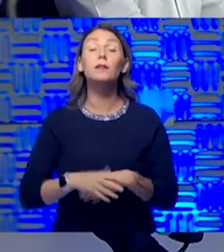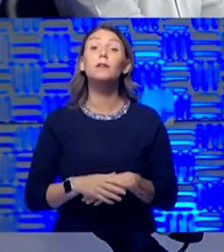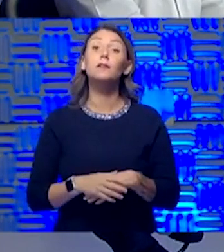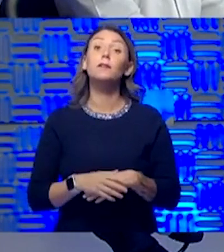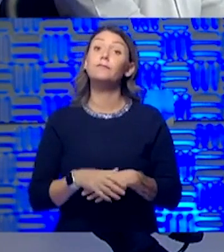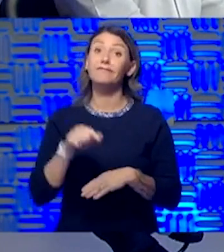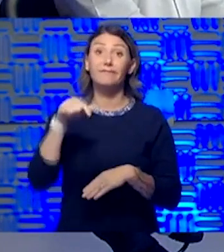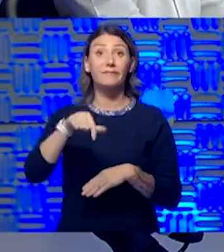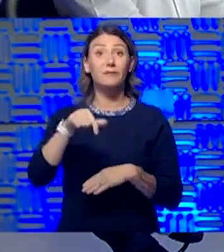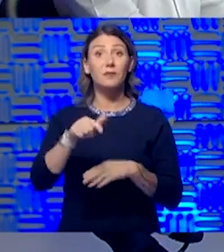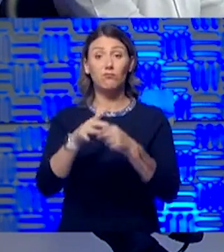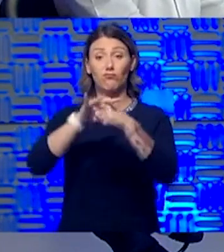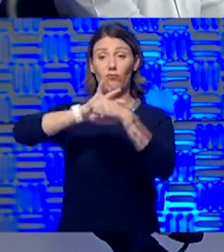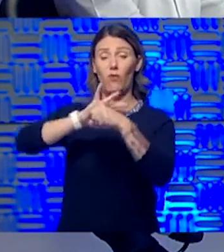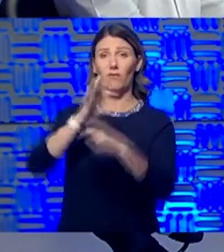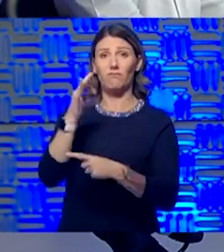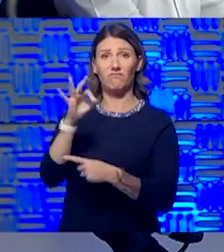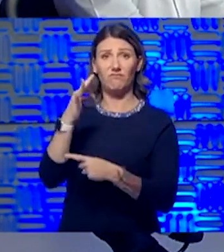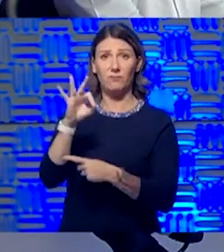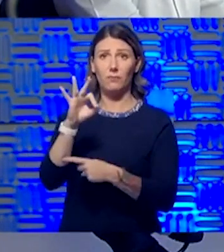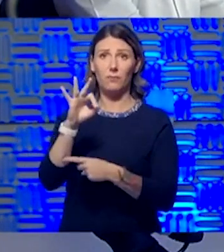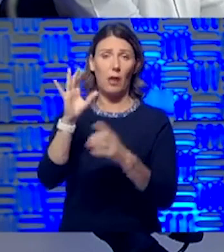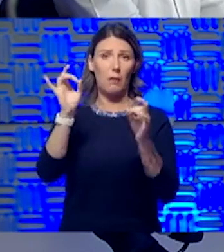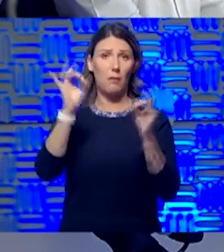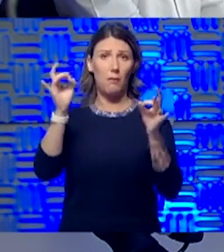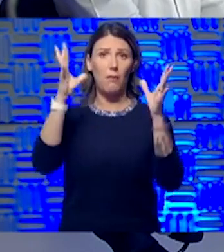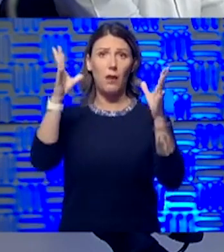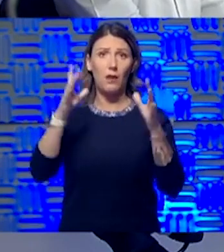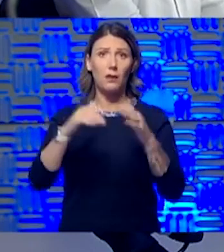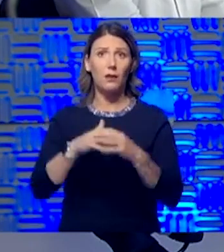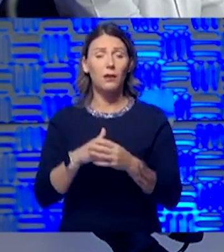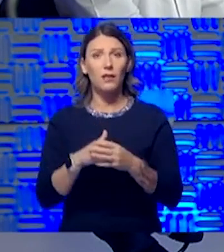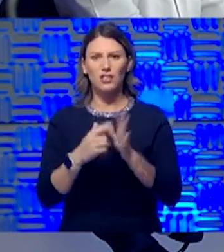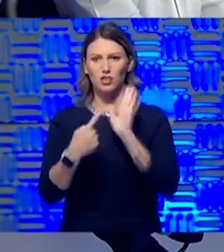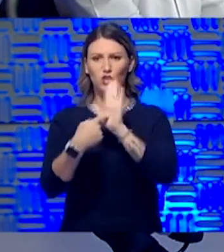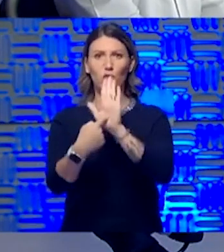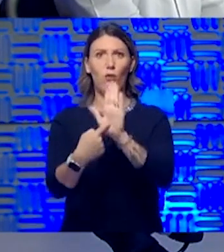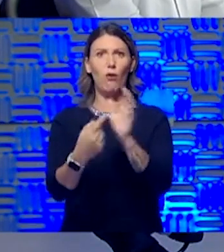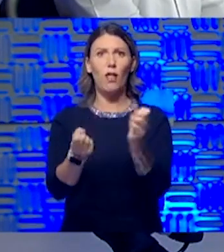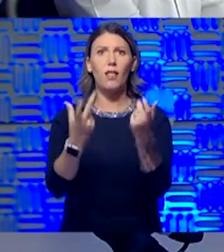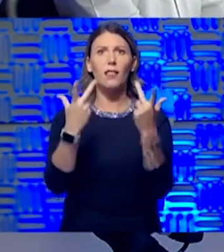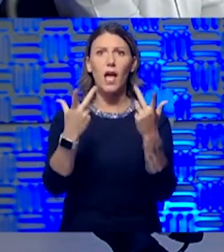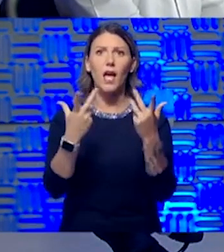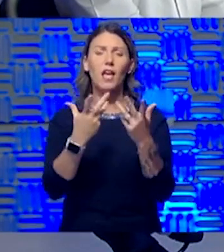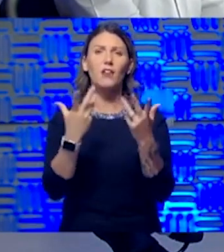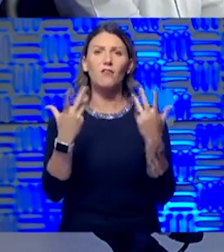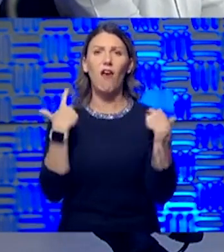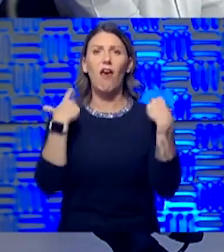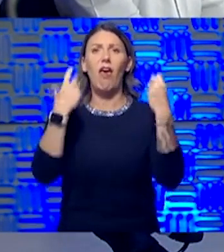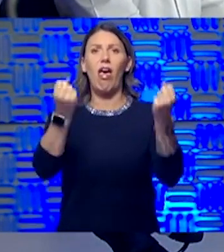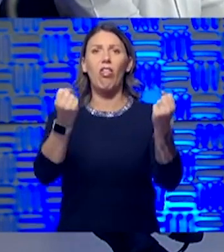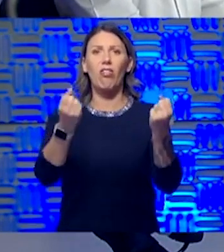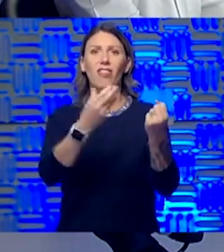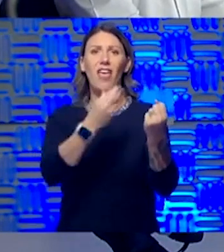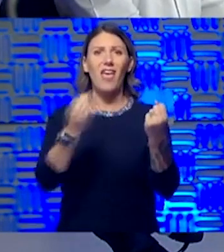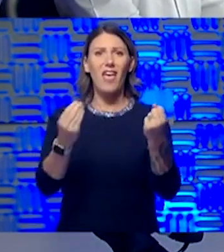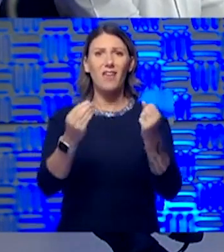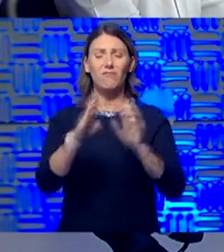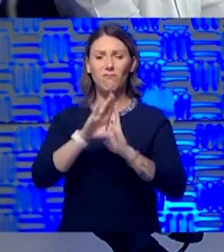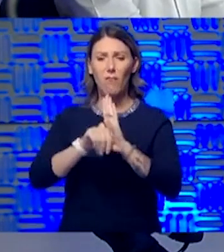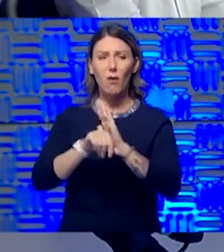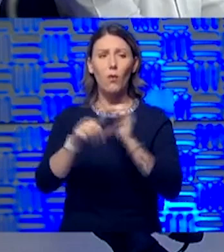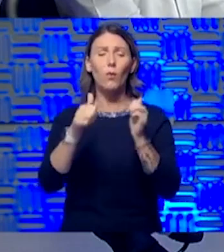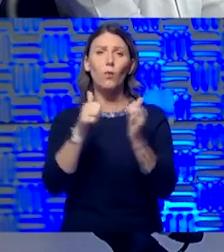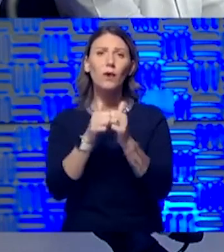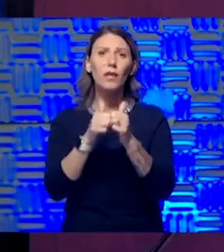have said, this pandemic has basically unmasked a lot of what we know as health inequities within American society, not